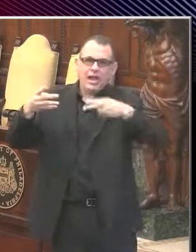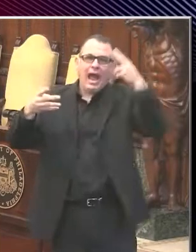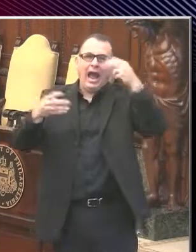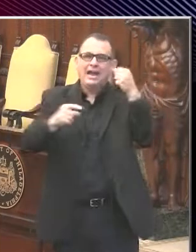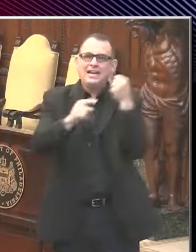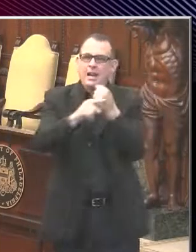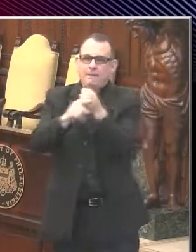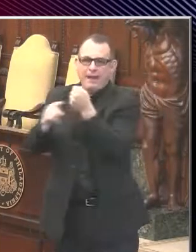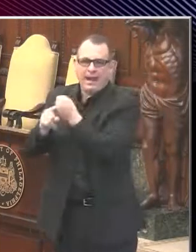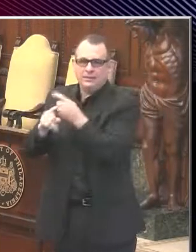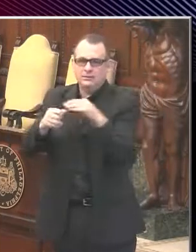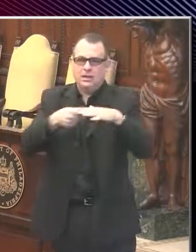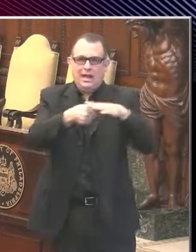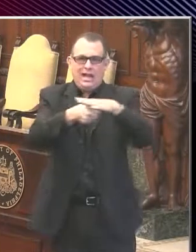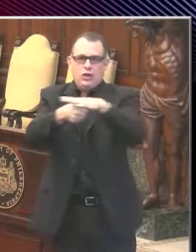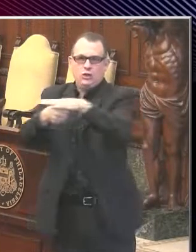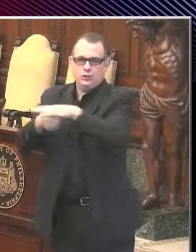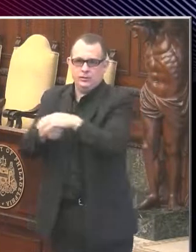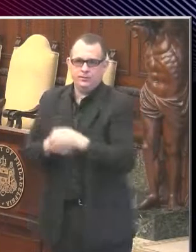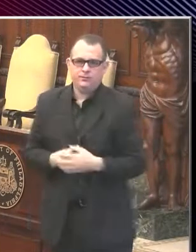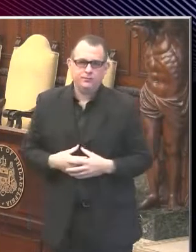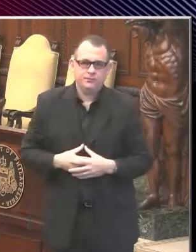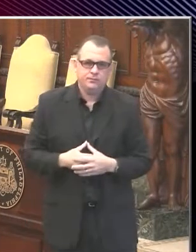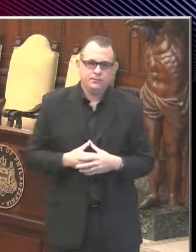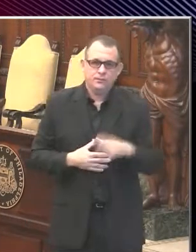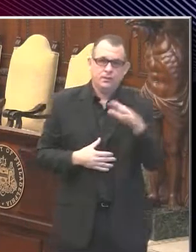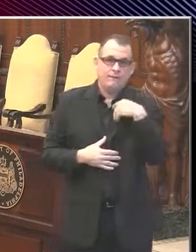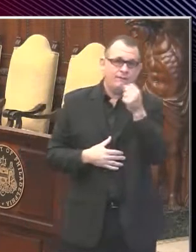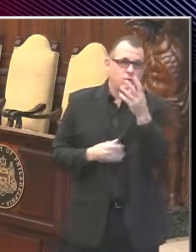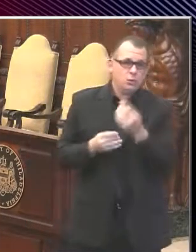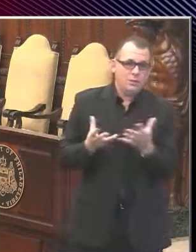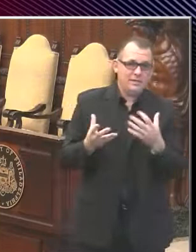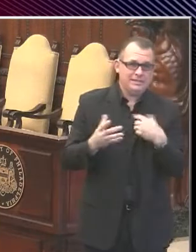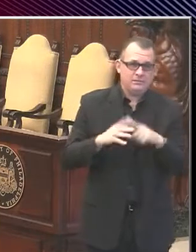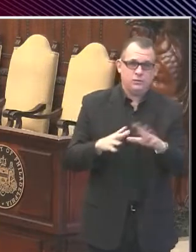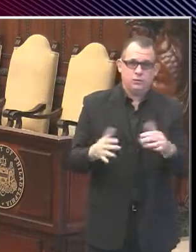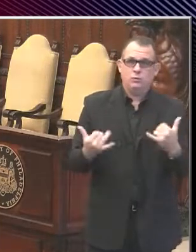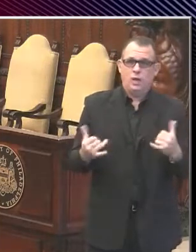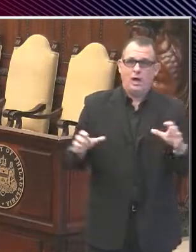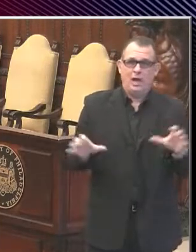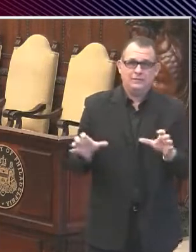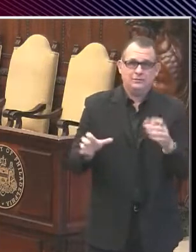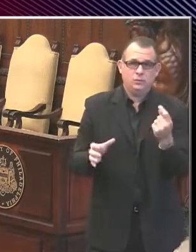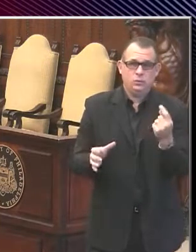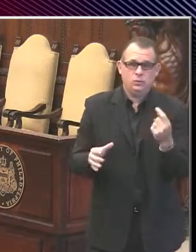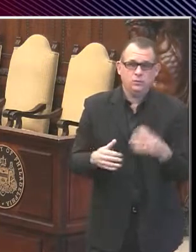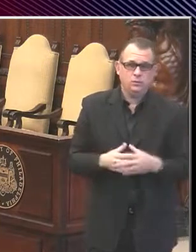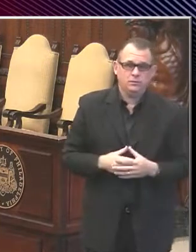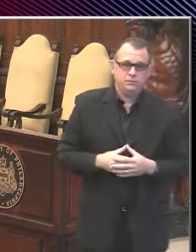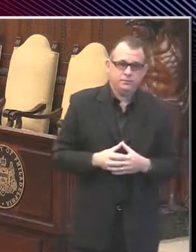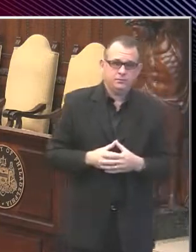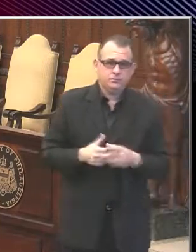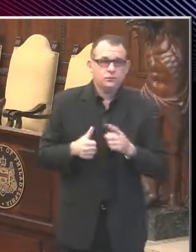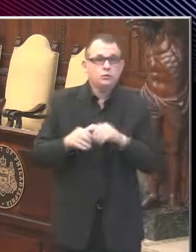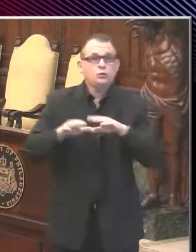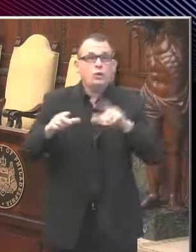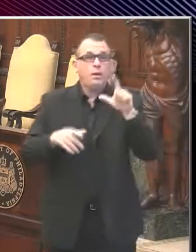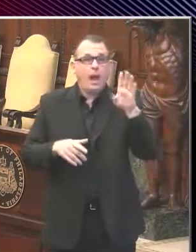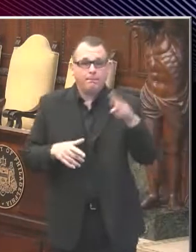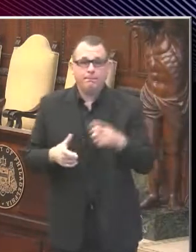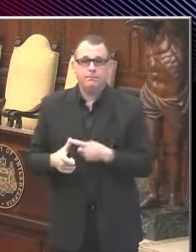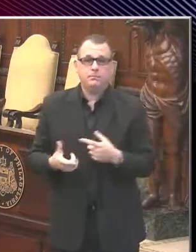a few activities that are scheduled to restart today, and we will allow those activities to restart. That includes residential swim clubs and private pools,